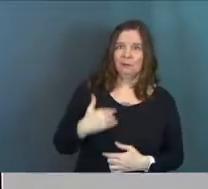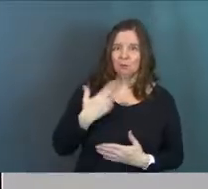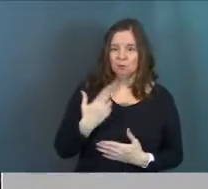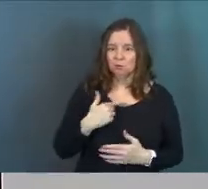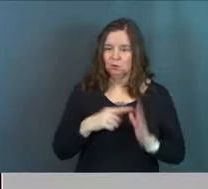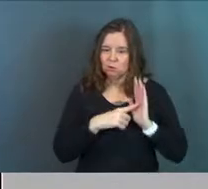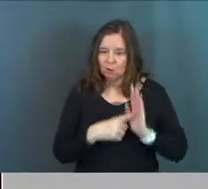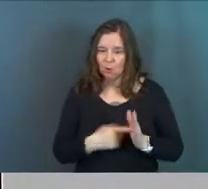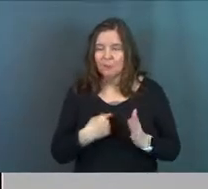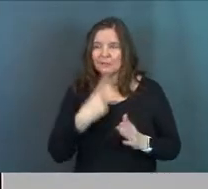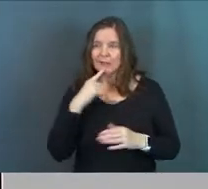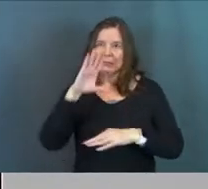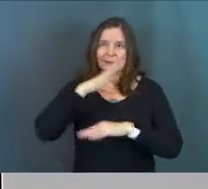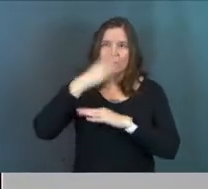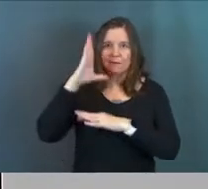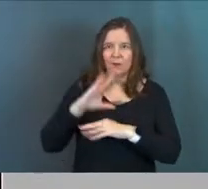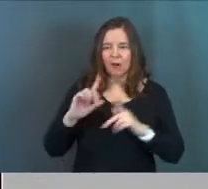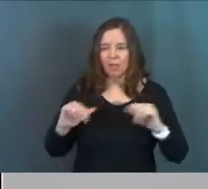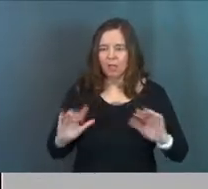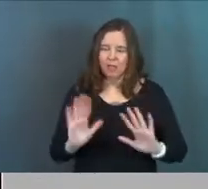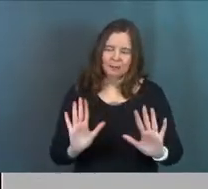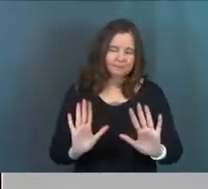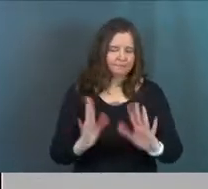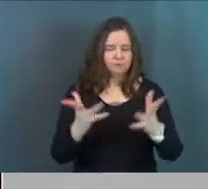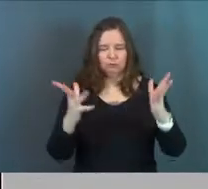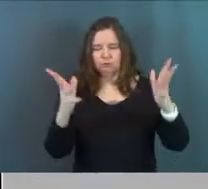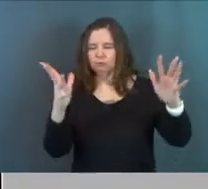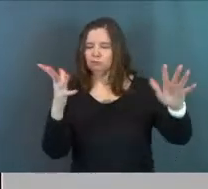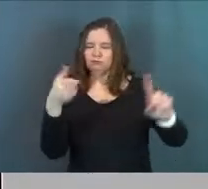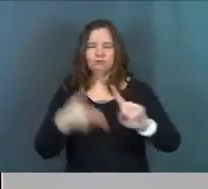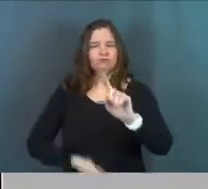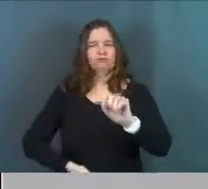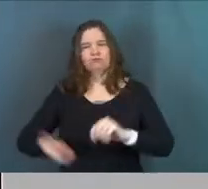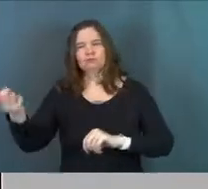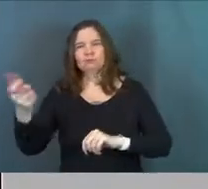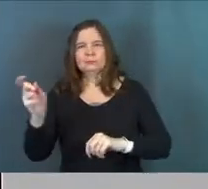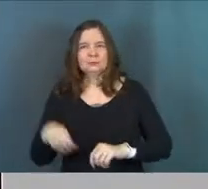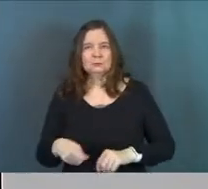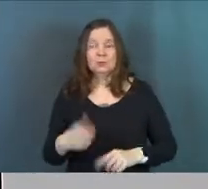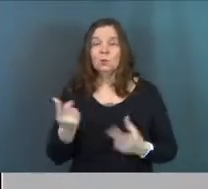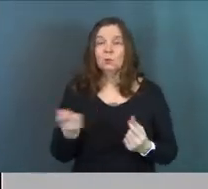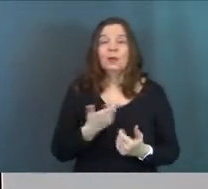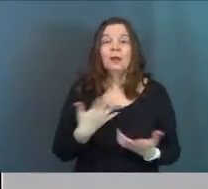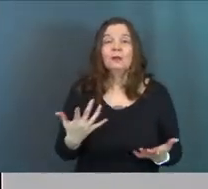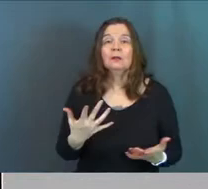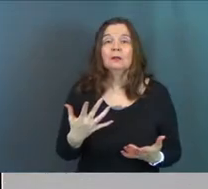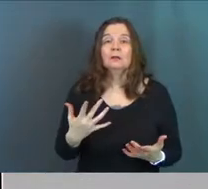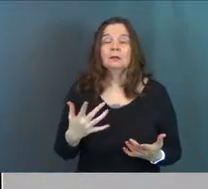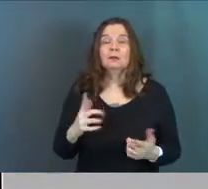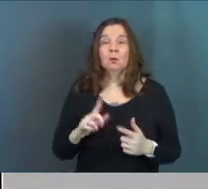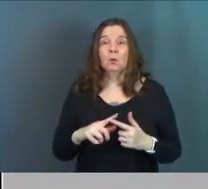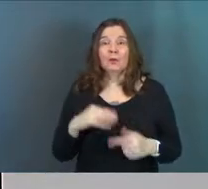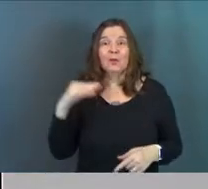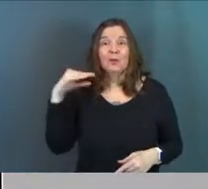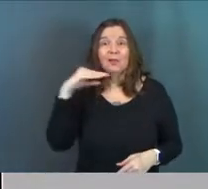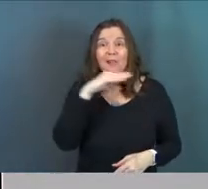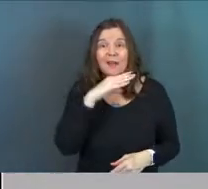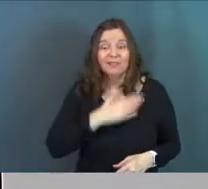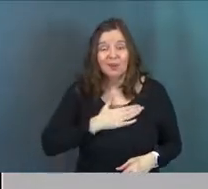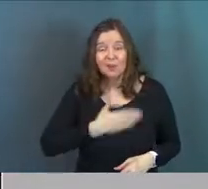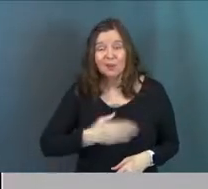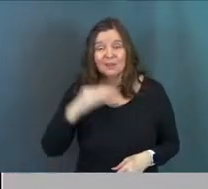showing everything, saying that he's the son of God. It's like, no, no, no. This guy's got to go. And so they'll do anything, even to the point of lying,